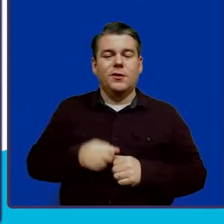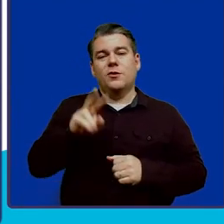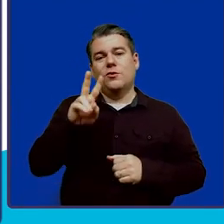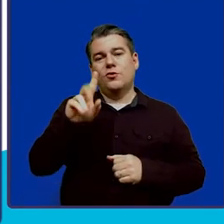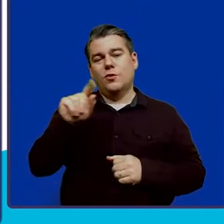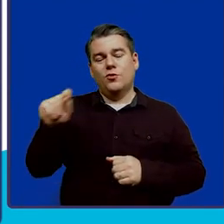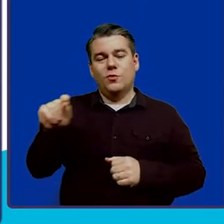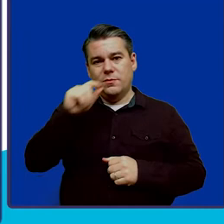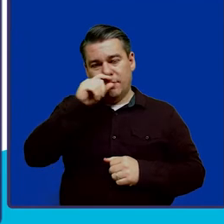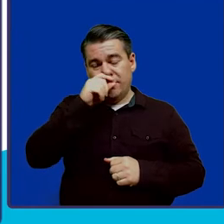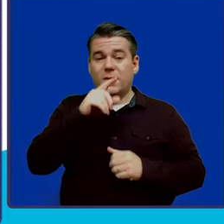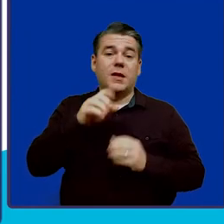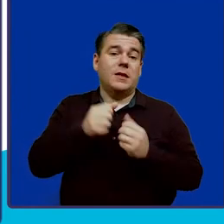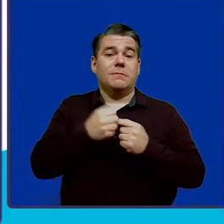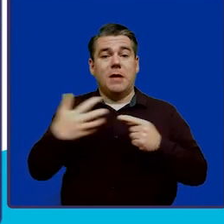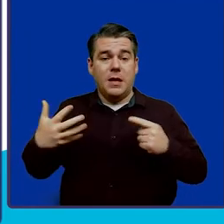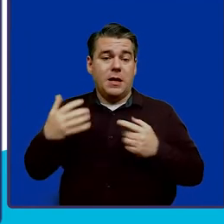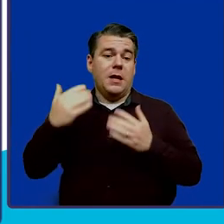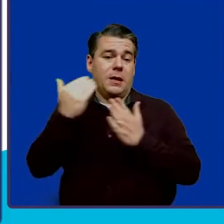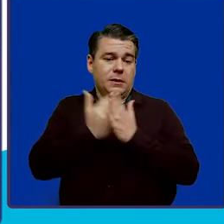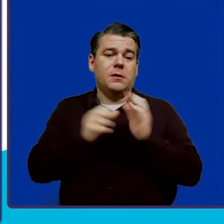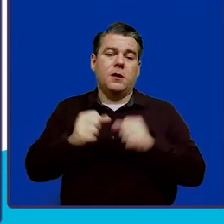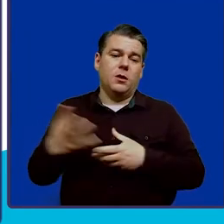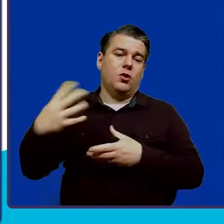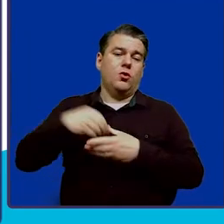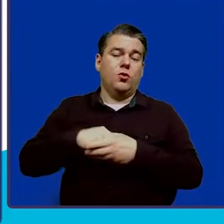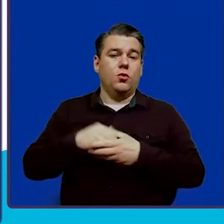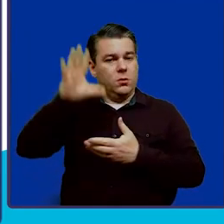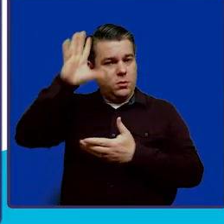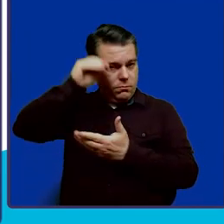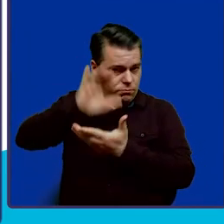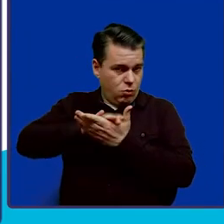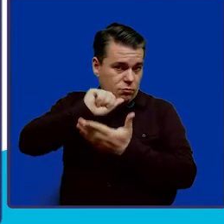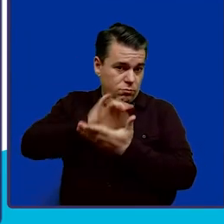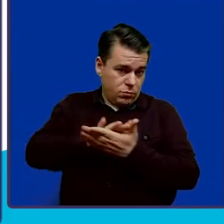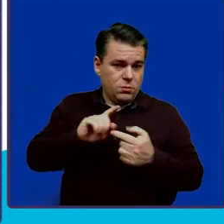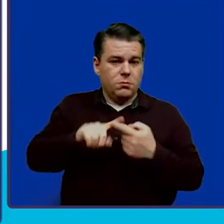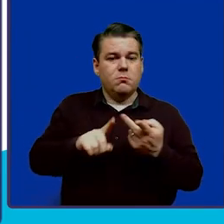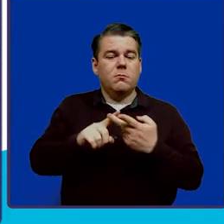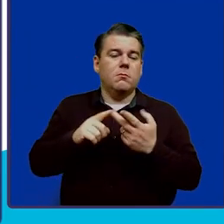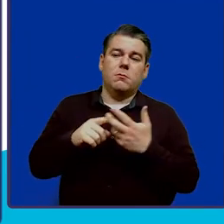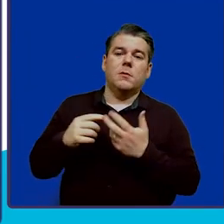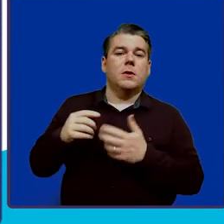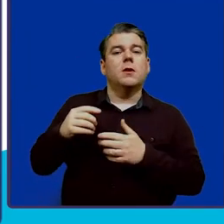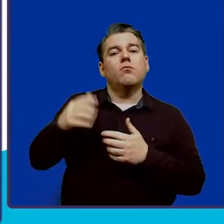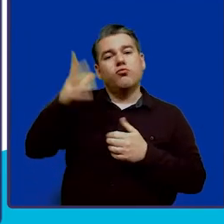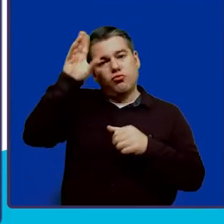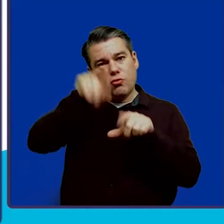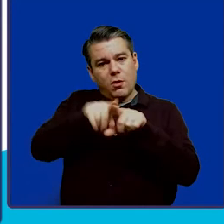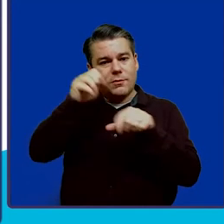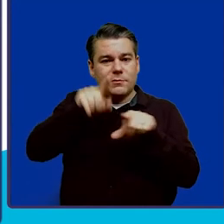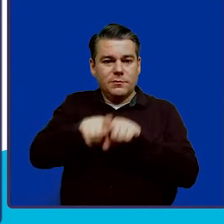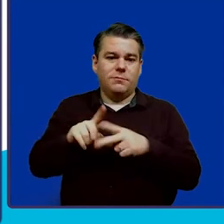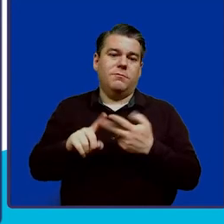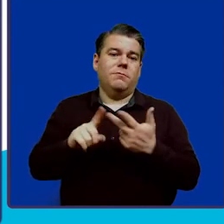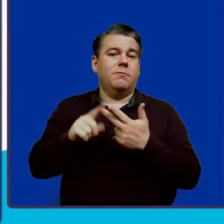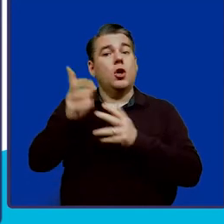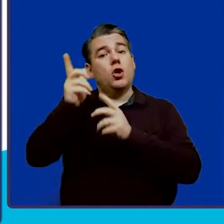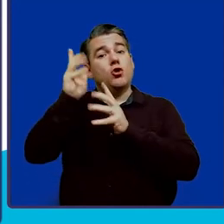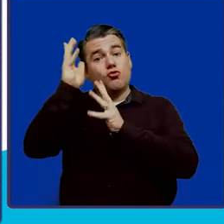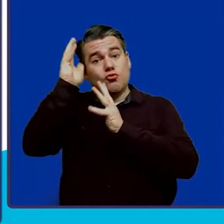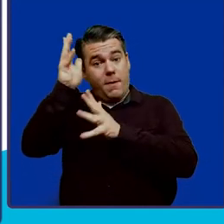list to also include a spouse, a sibling, a grandparent, or a Social Security